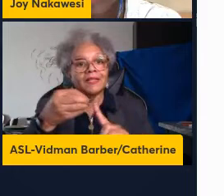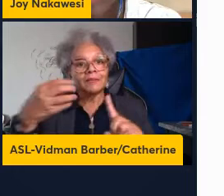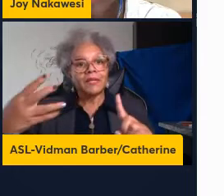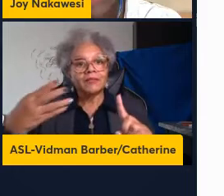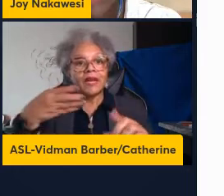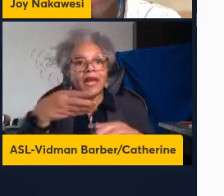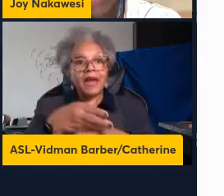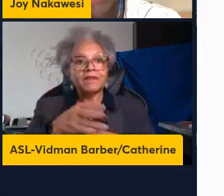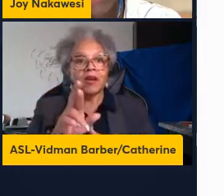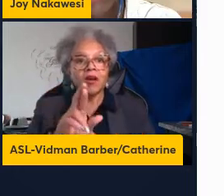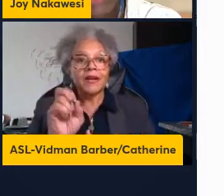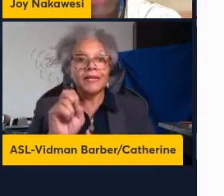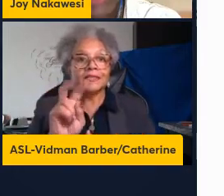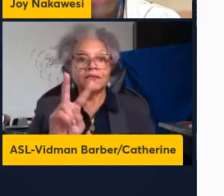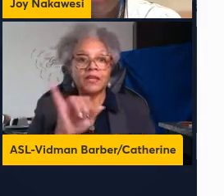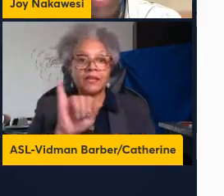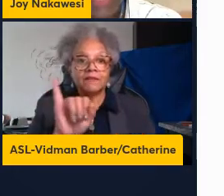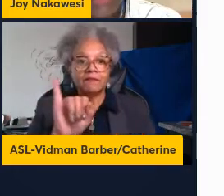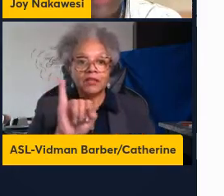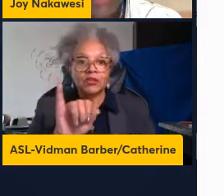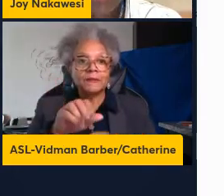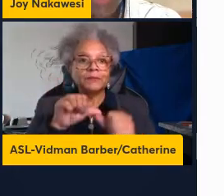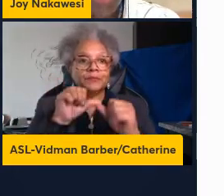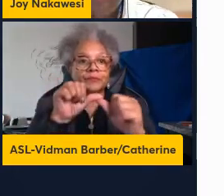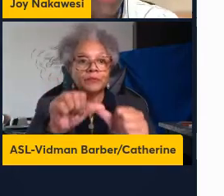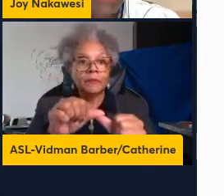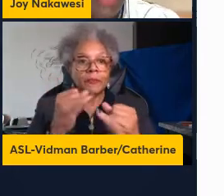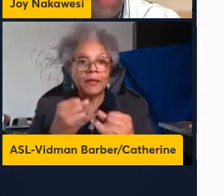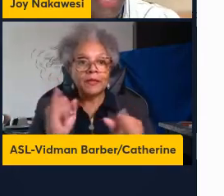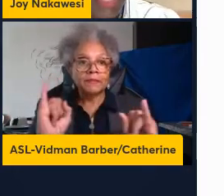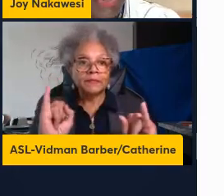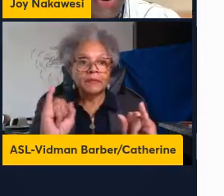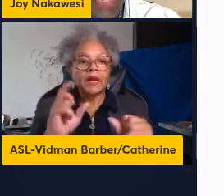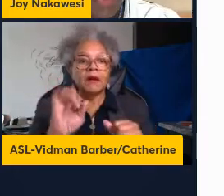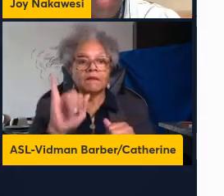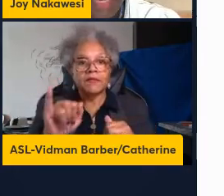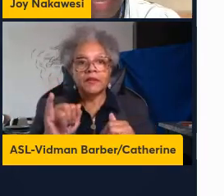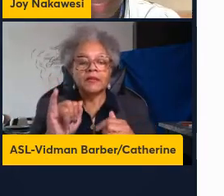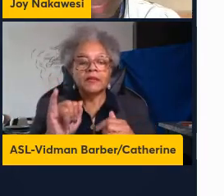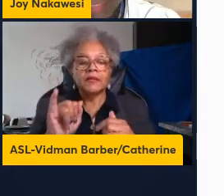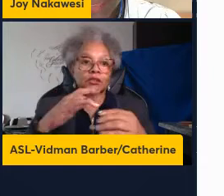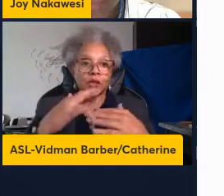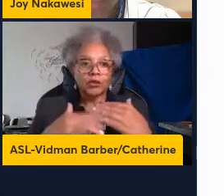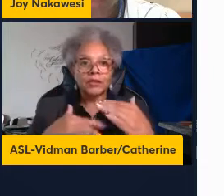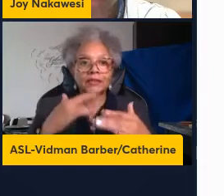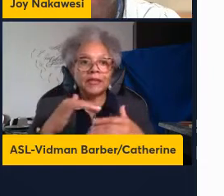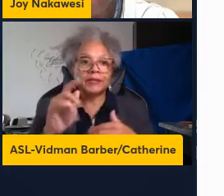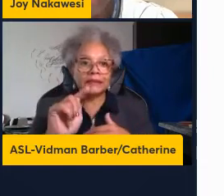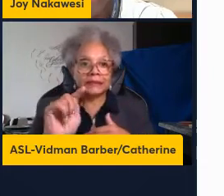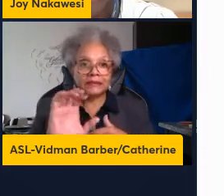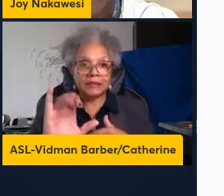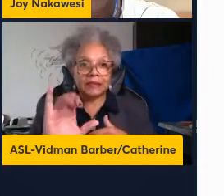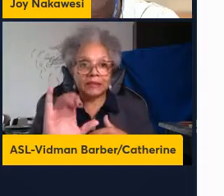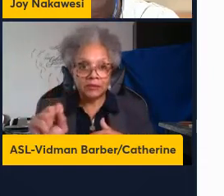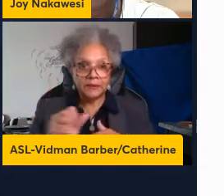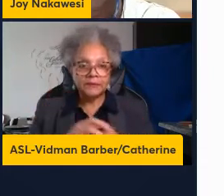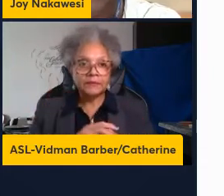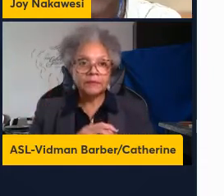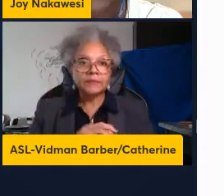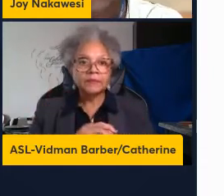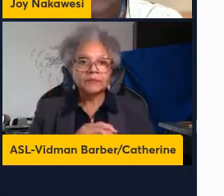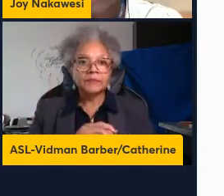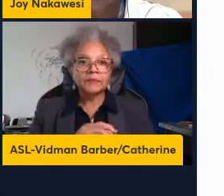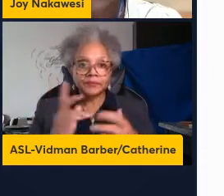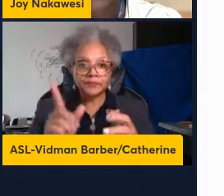RSV reinfection is sustained independently of the circulatory T-cells so